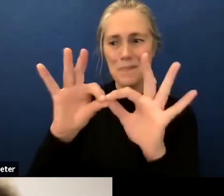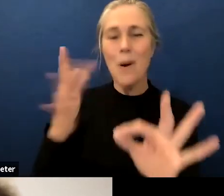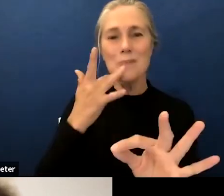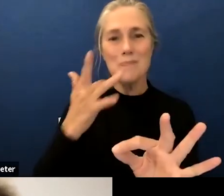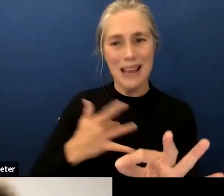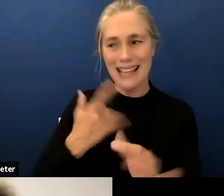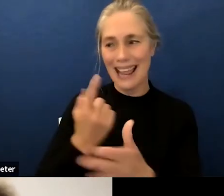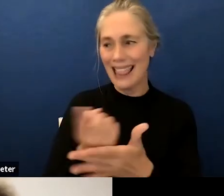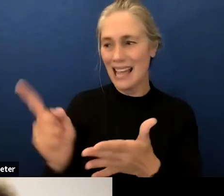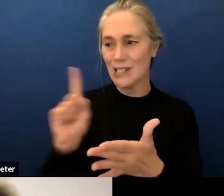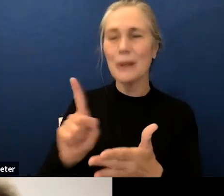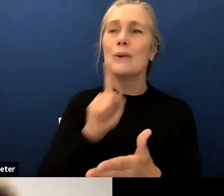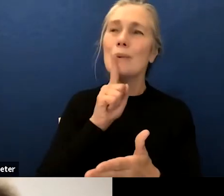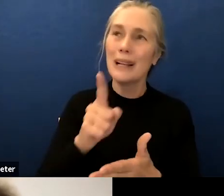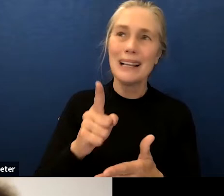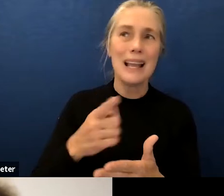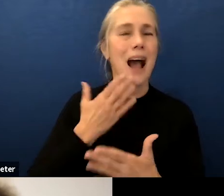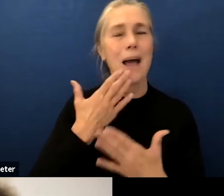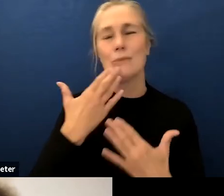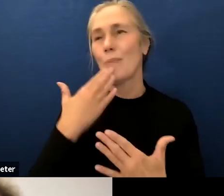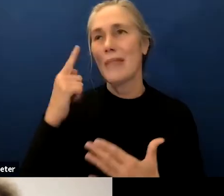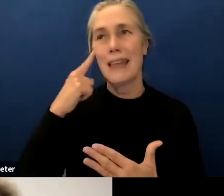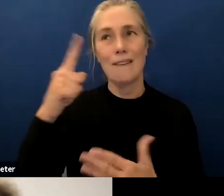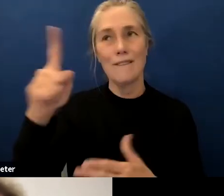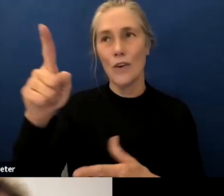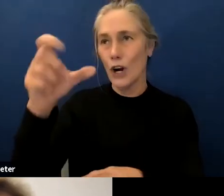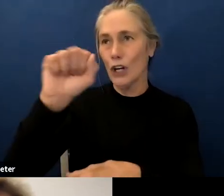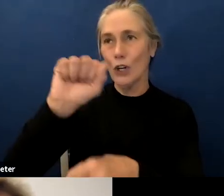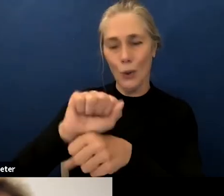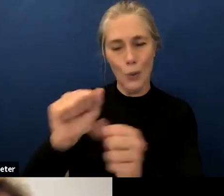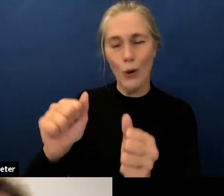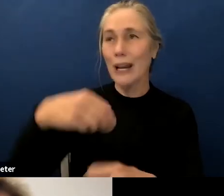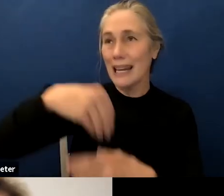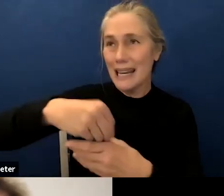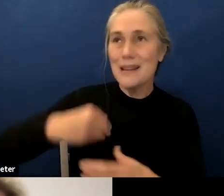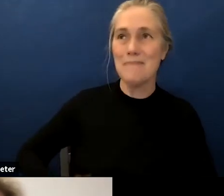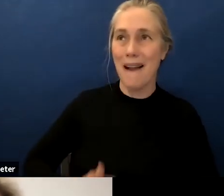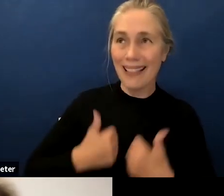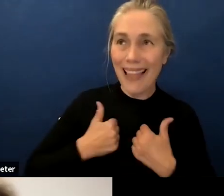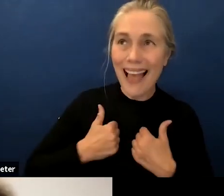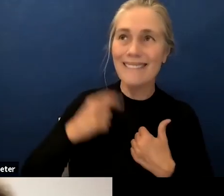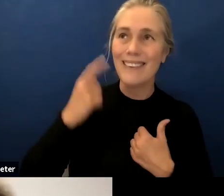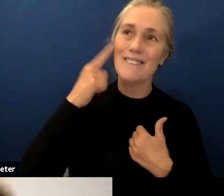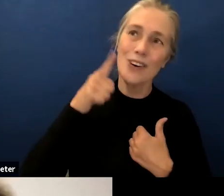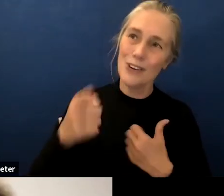her work on this board and this this big birthday that she celebrated thank you